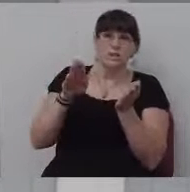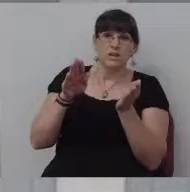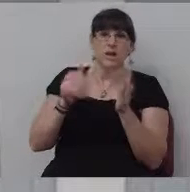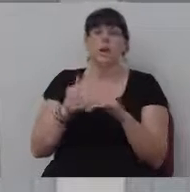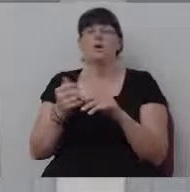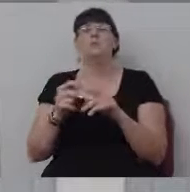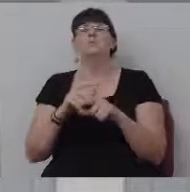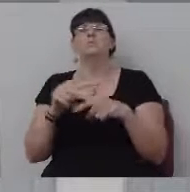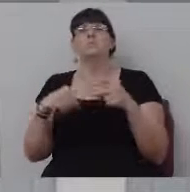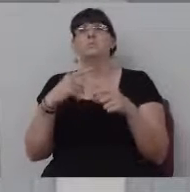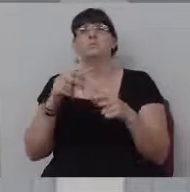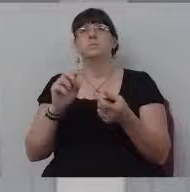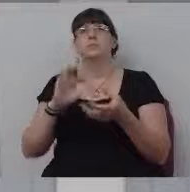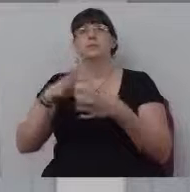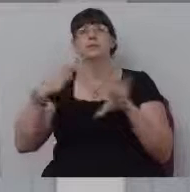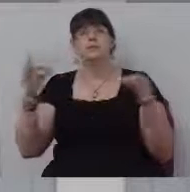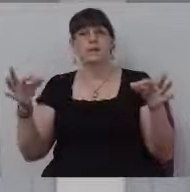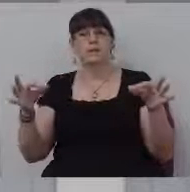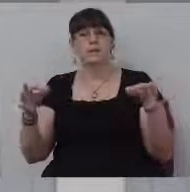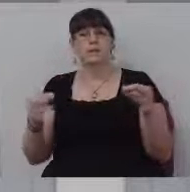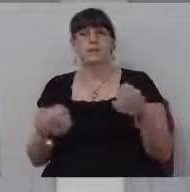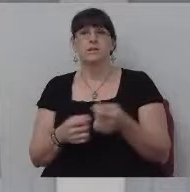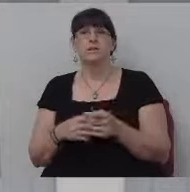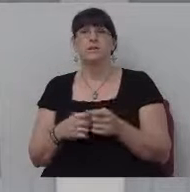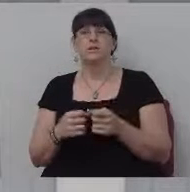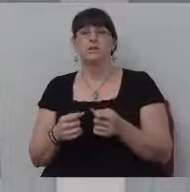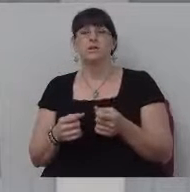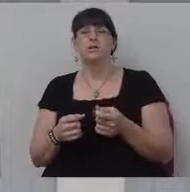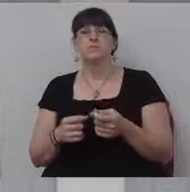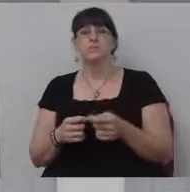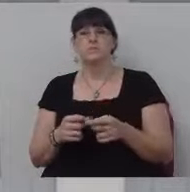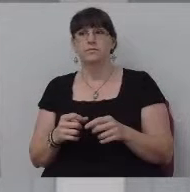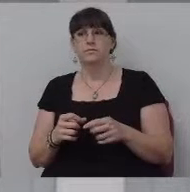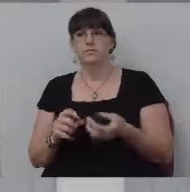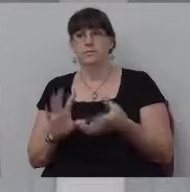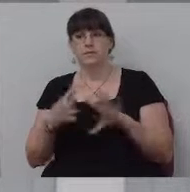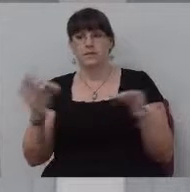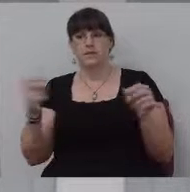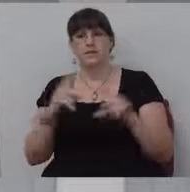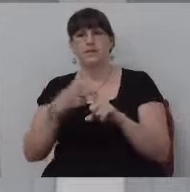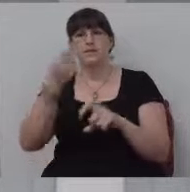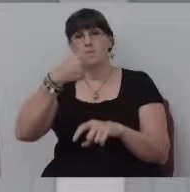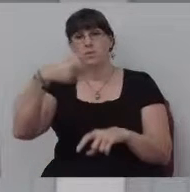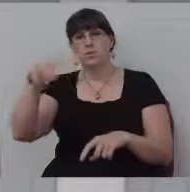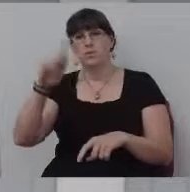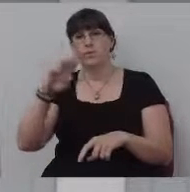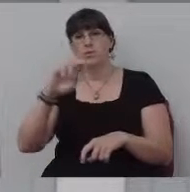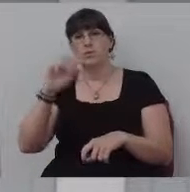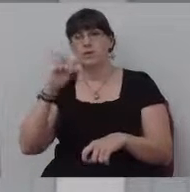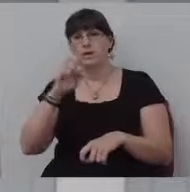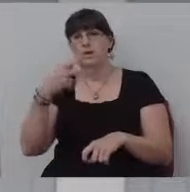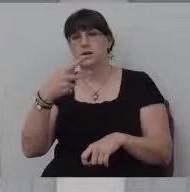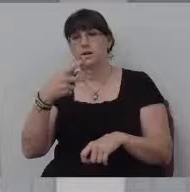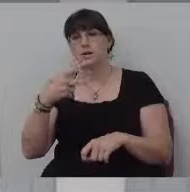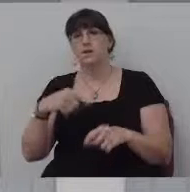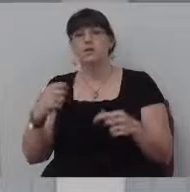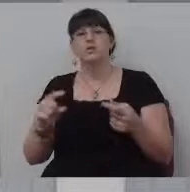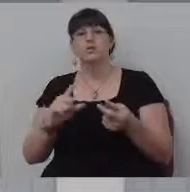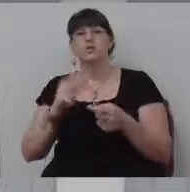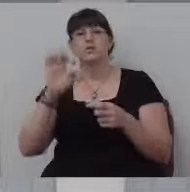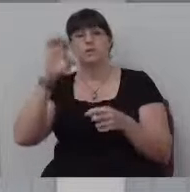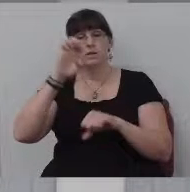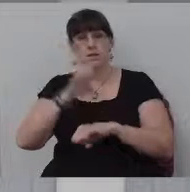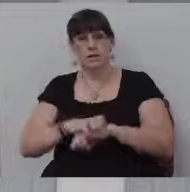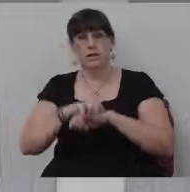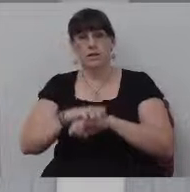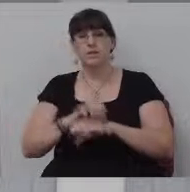their work, they're translating from, uh, from Greek, from a Greek manuscript into the English language.